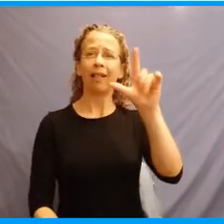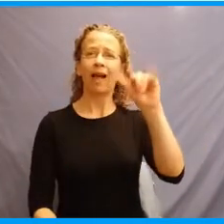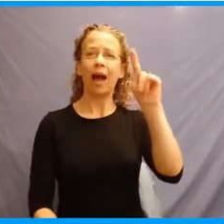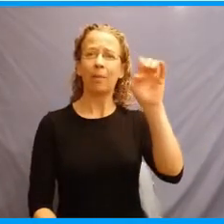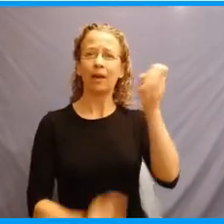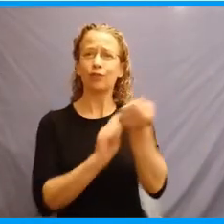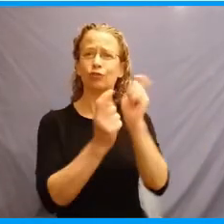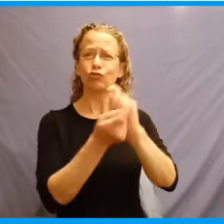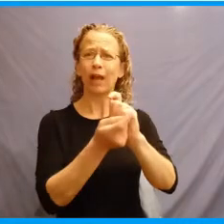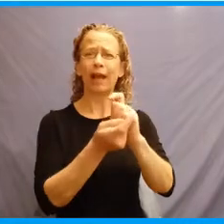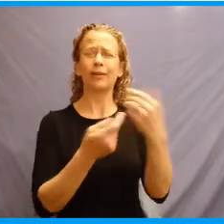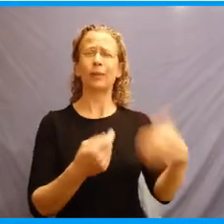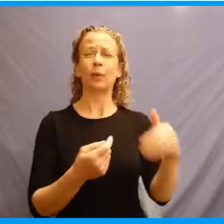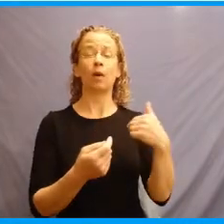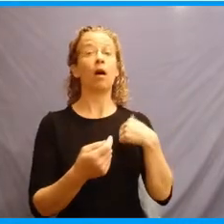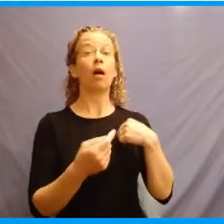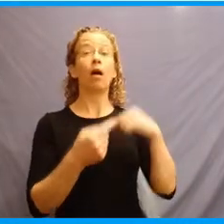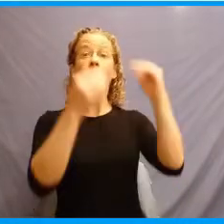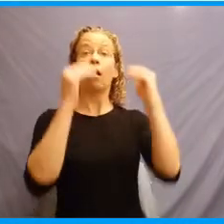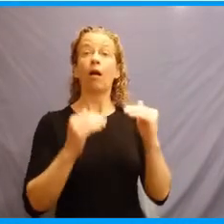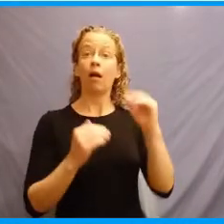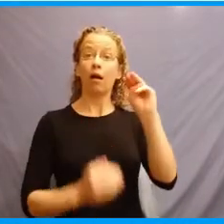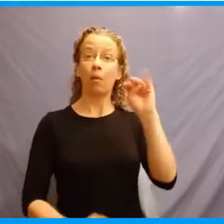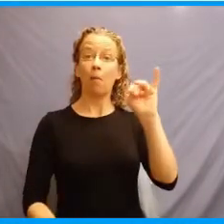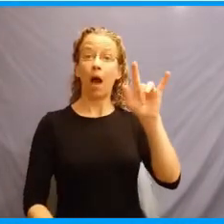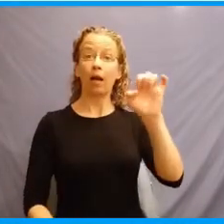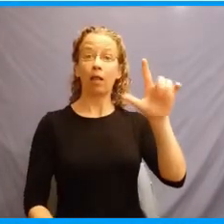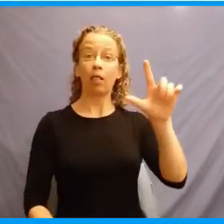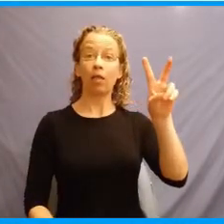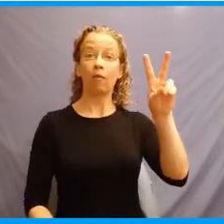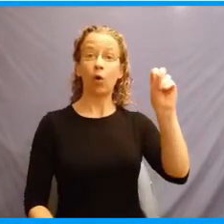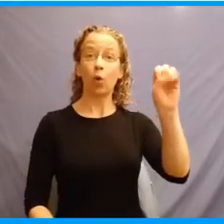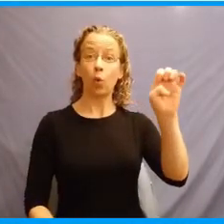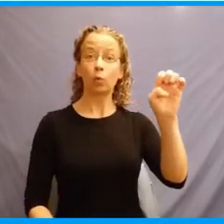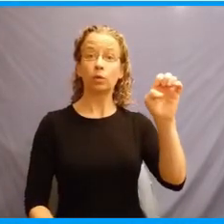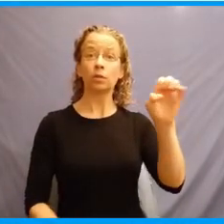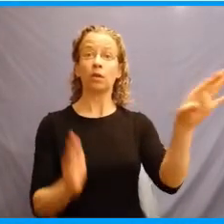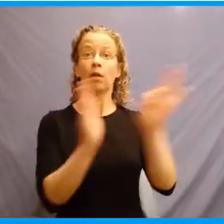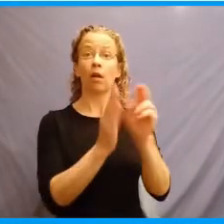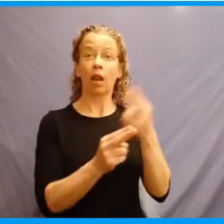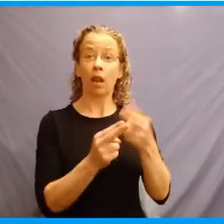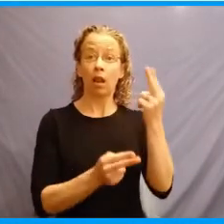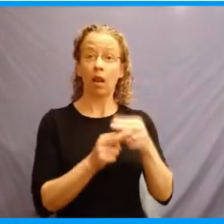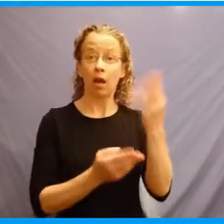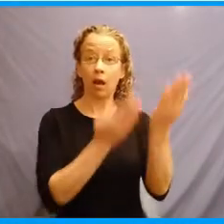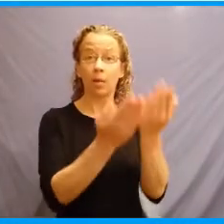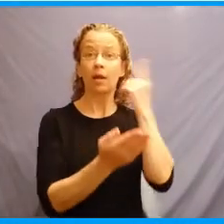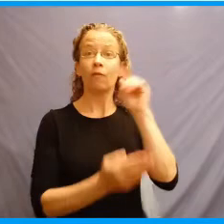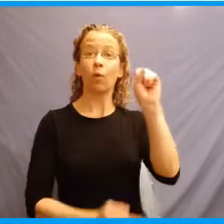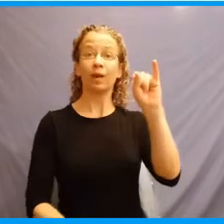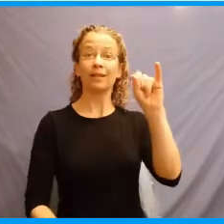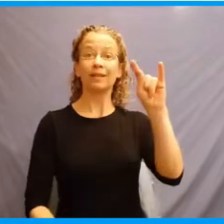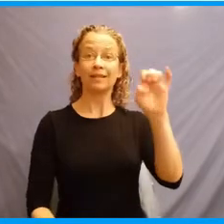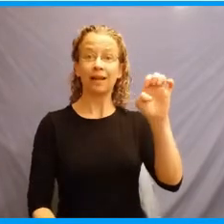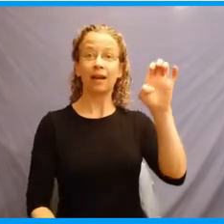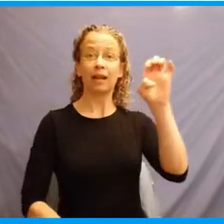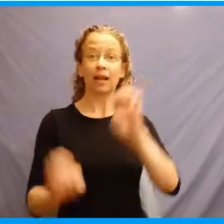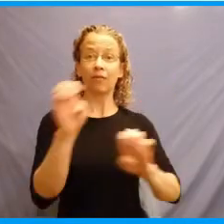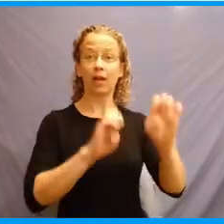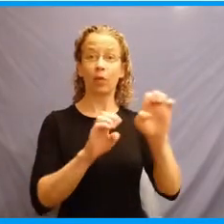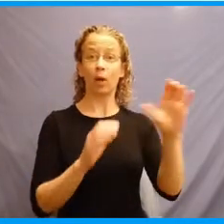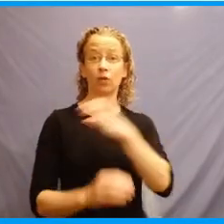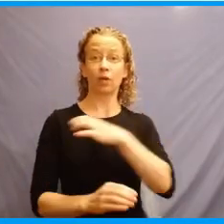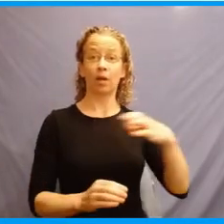I fought off the nomination of Michael Vose for the site evaluation committee. The site evaluation